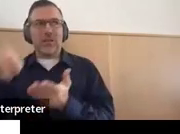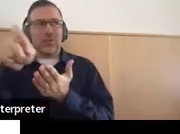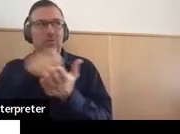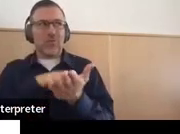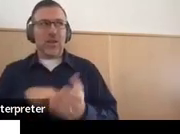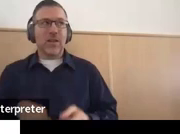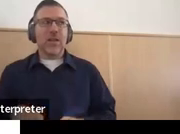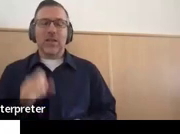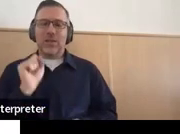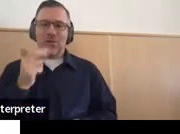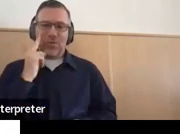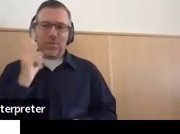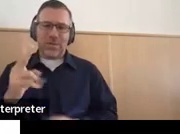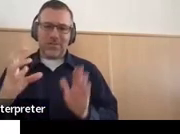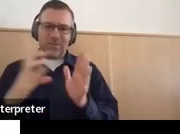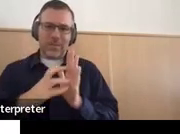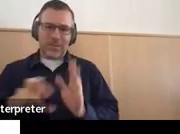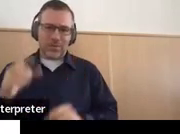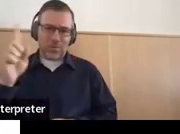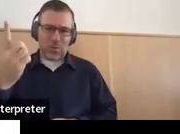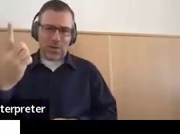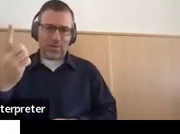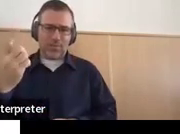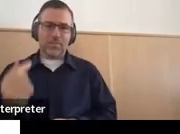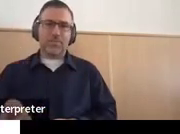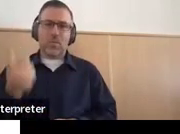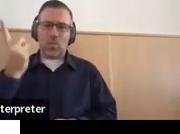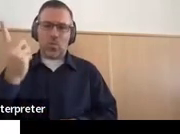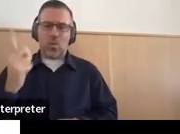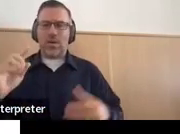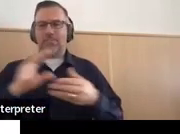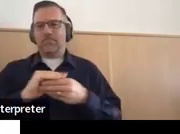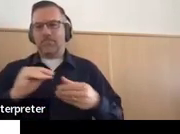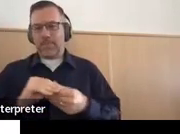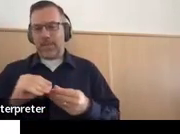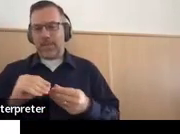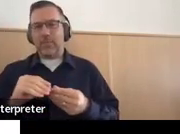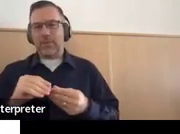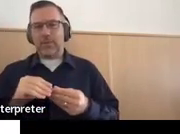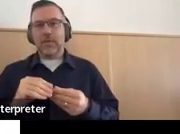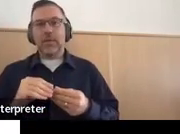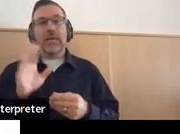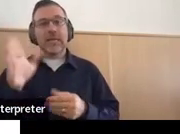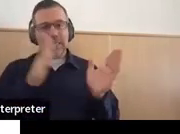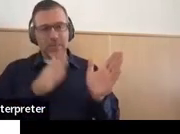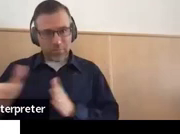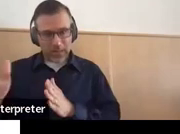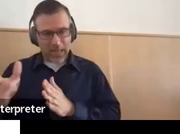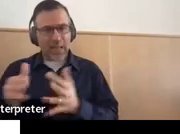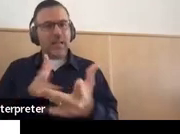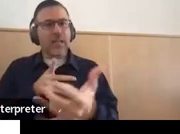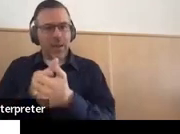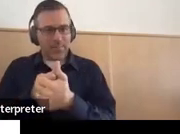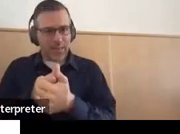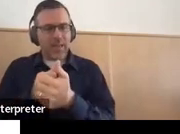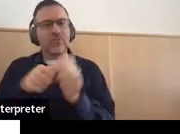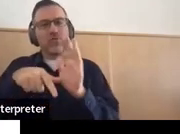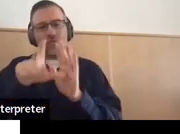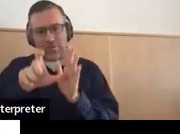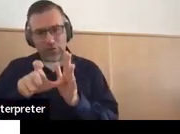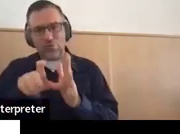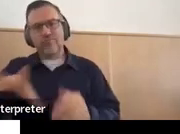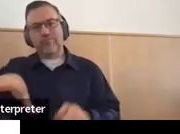you can see that in Section 1, there's just one statement that his plan was updated, reviewed, and accepted by the team.